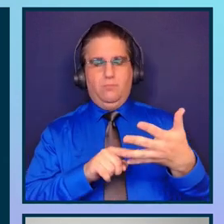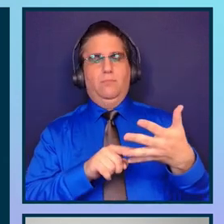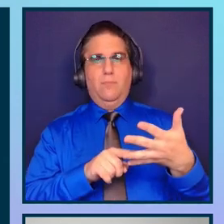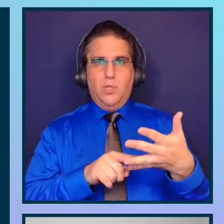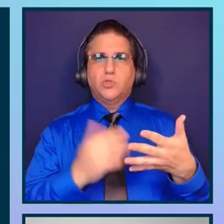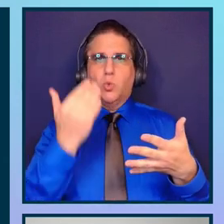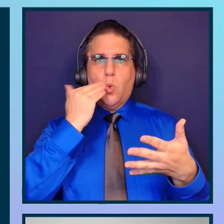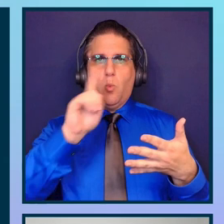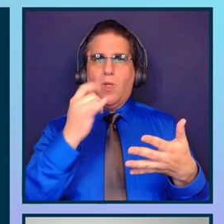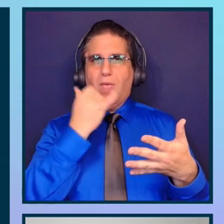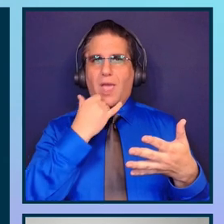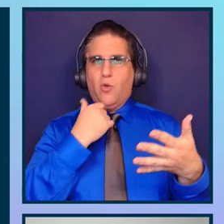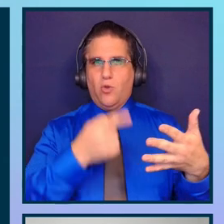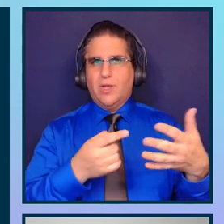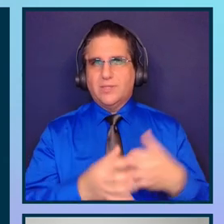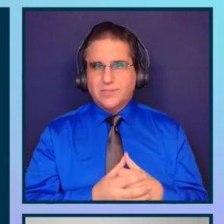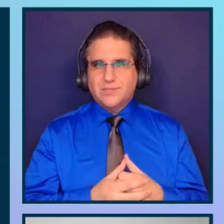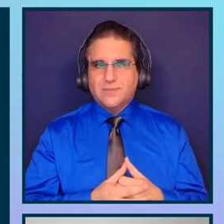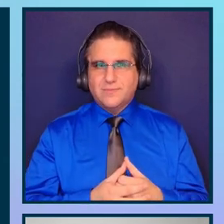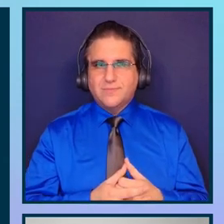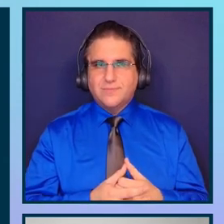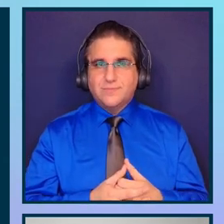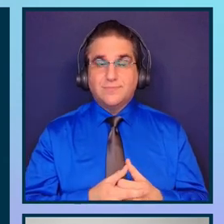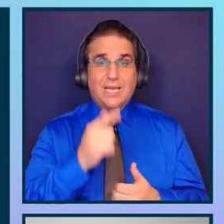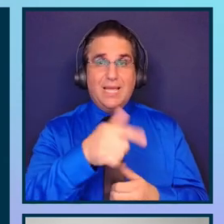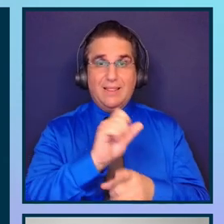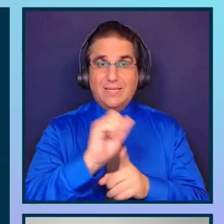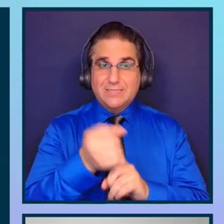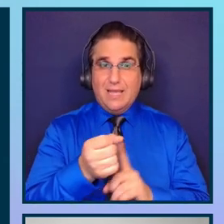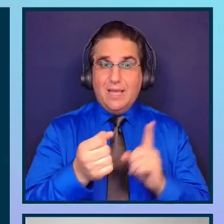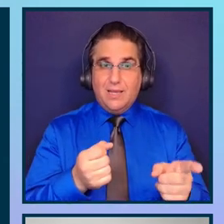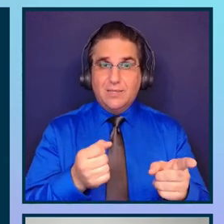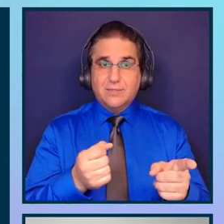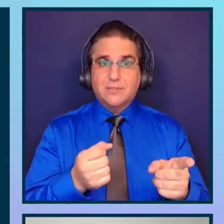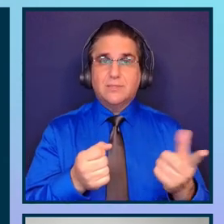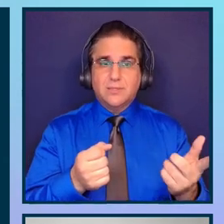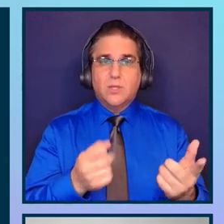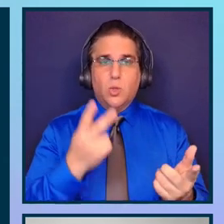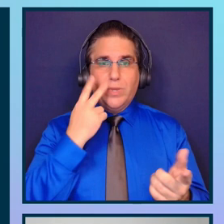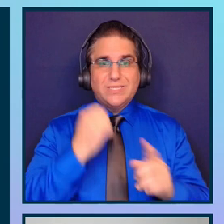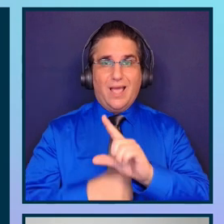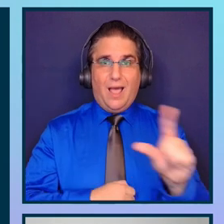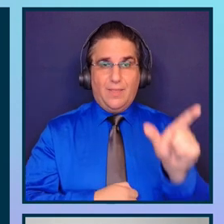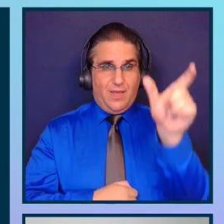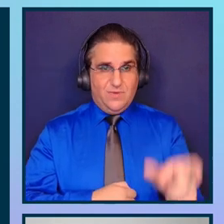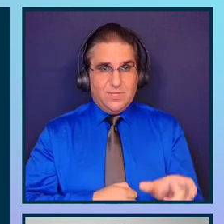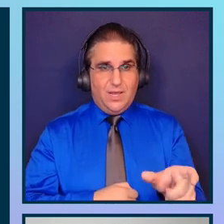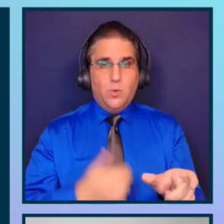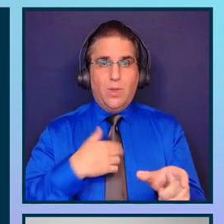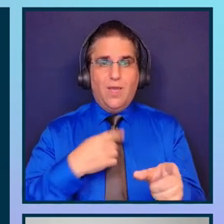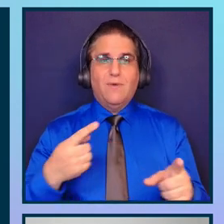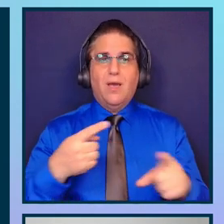error is. In this case, in see in the left side, there is a config